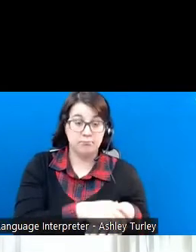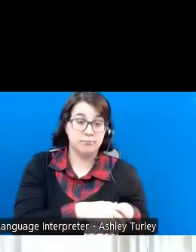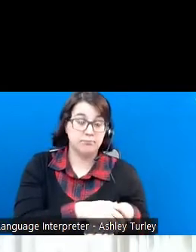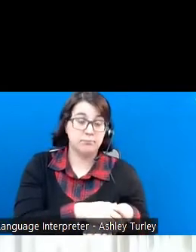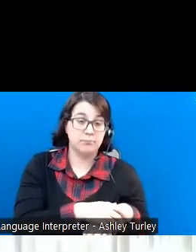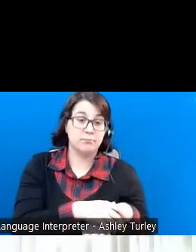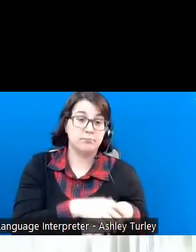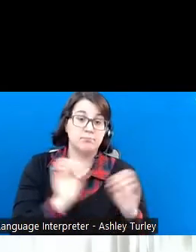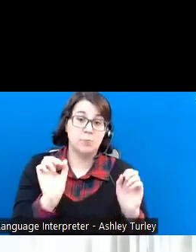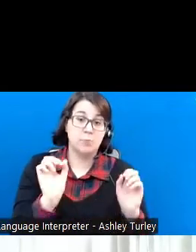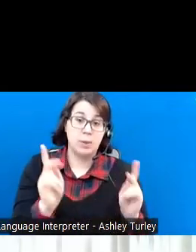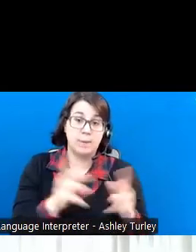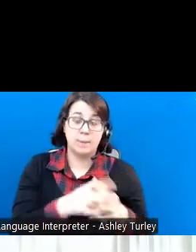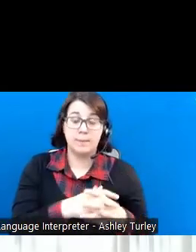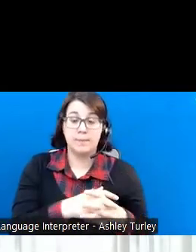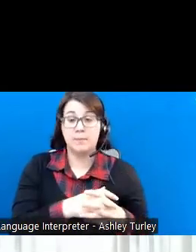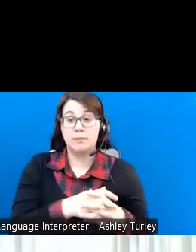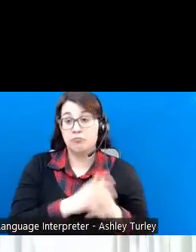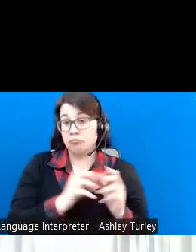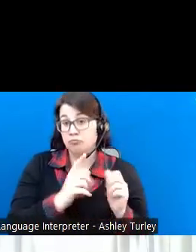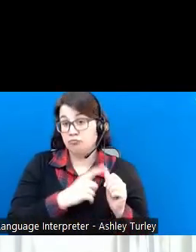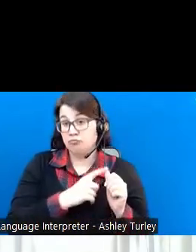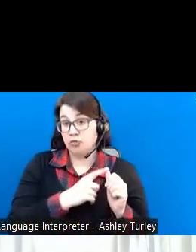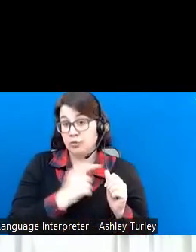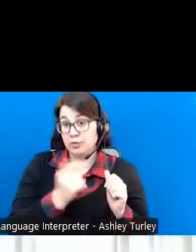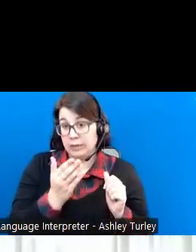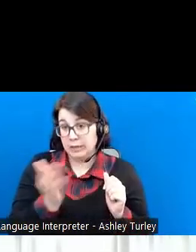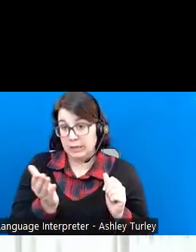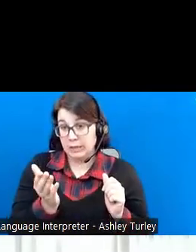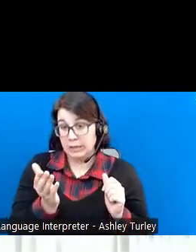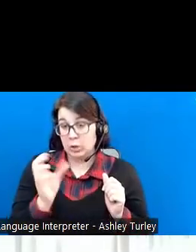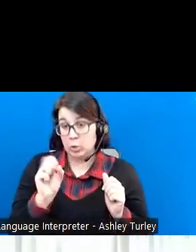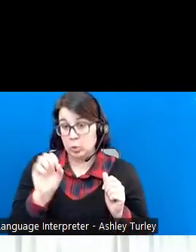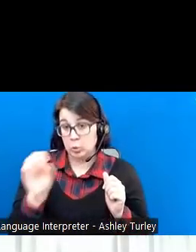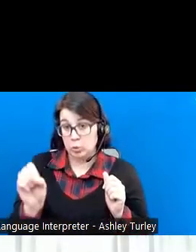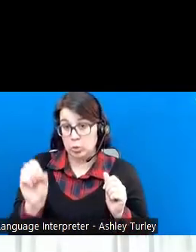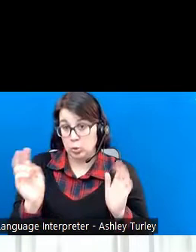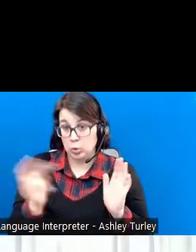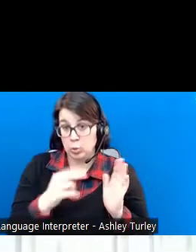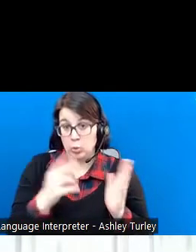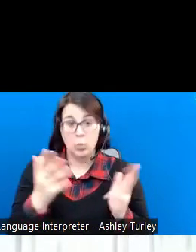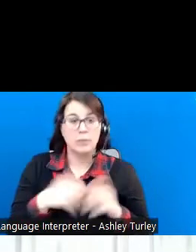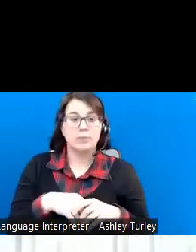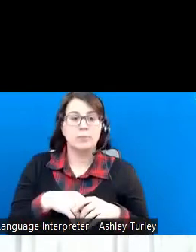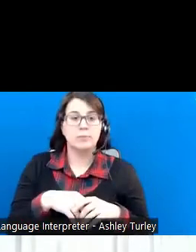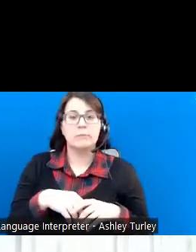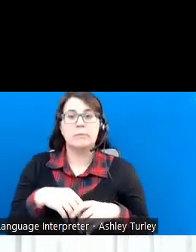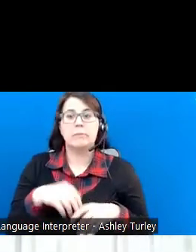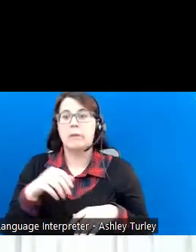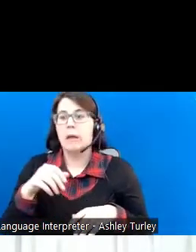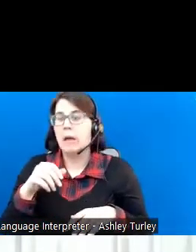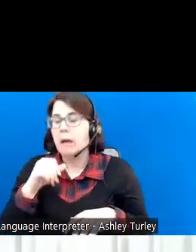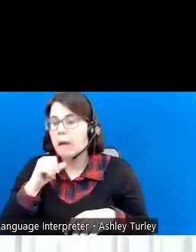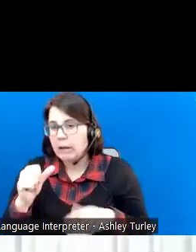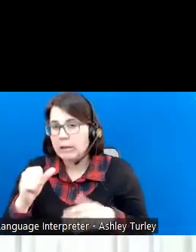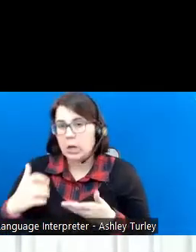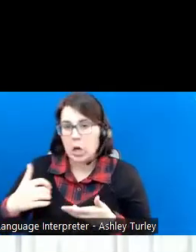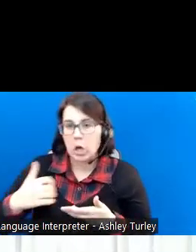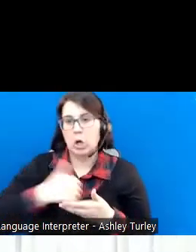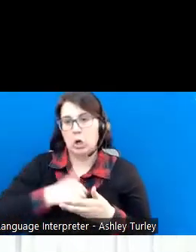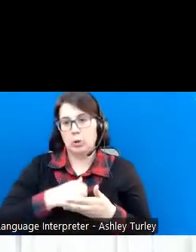All right. So the first thing that Social Security looks at is any unearned income.